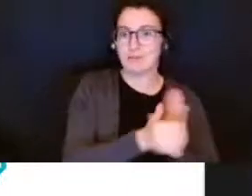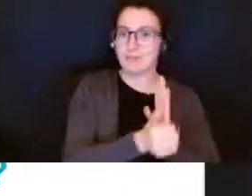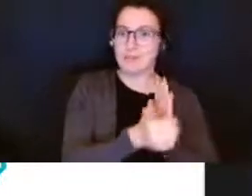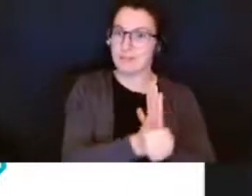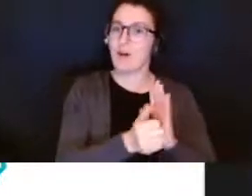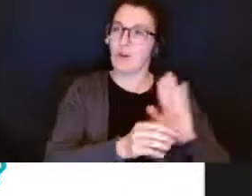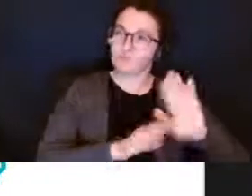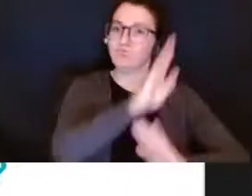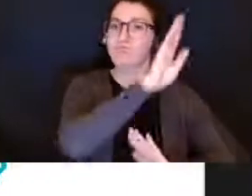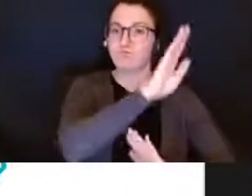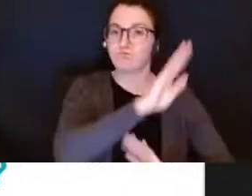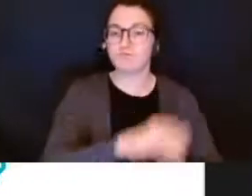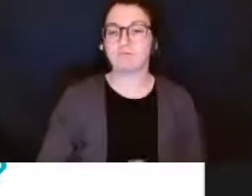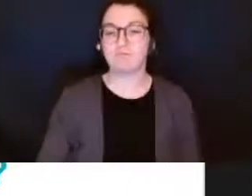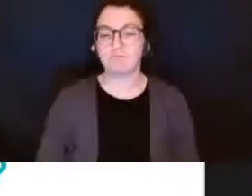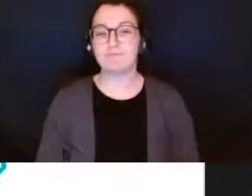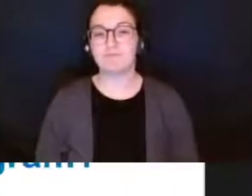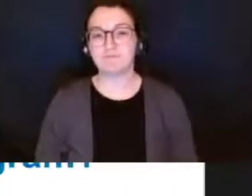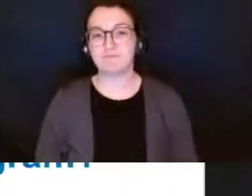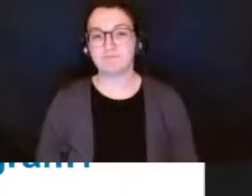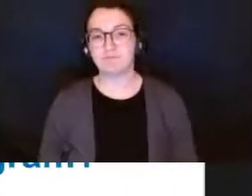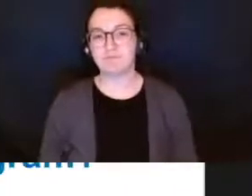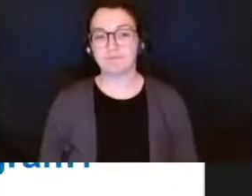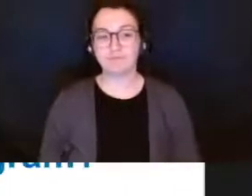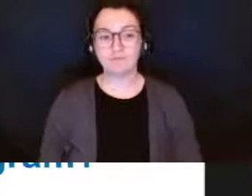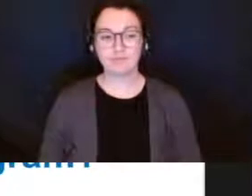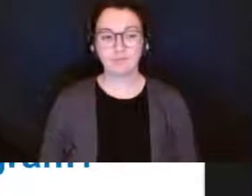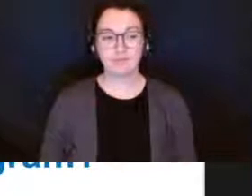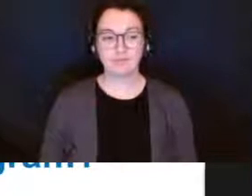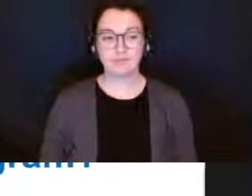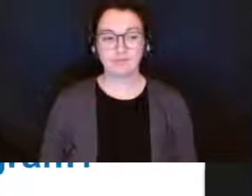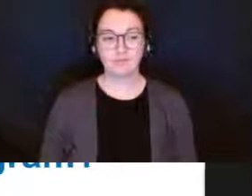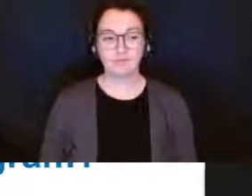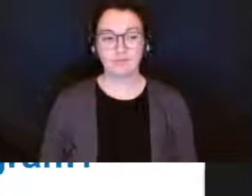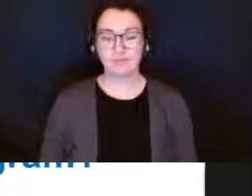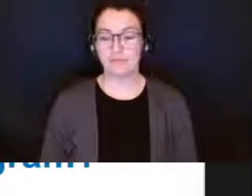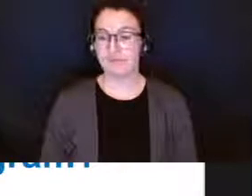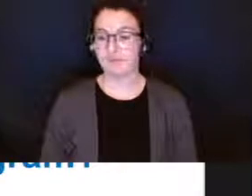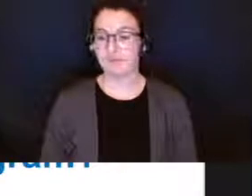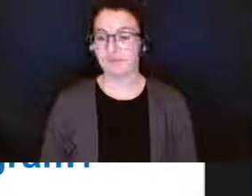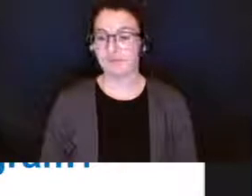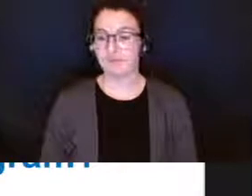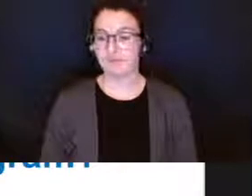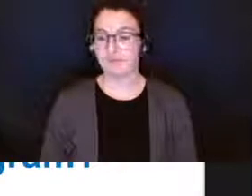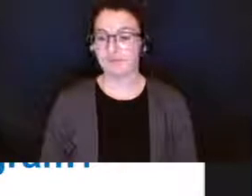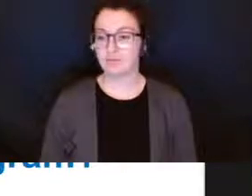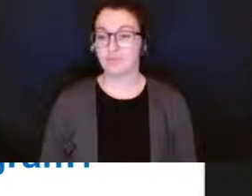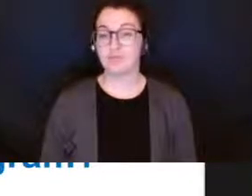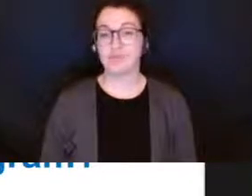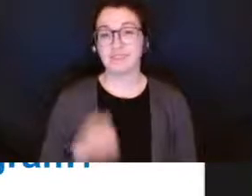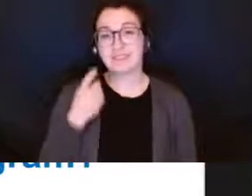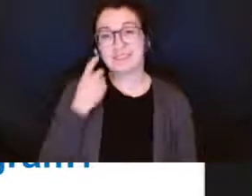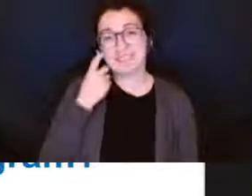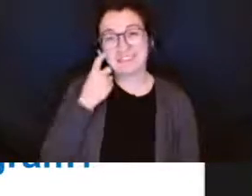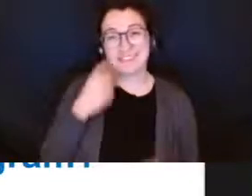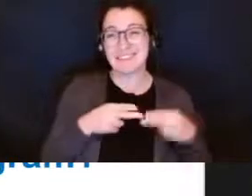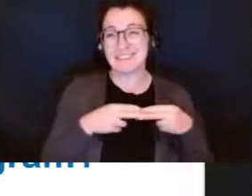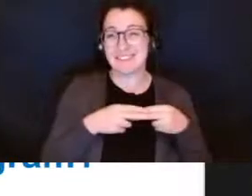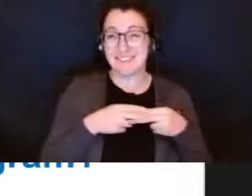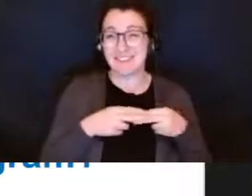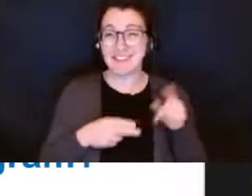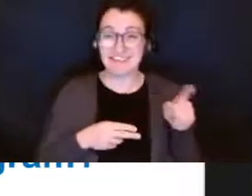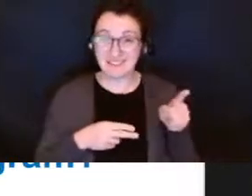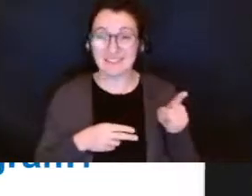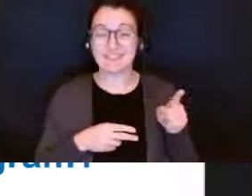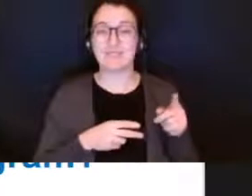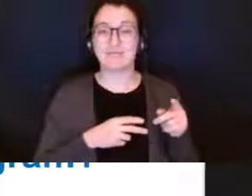in the previous slide i mentioned that students are identified